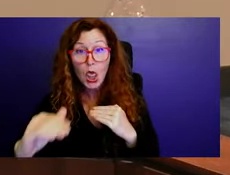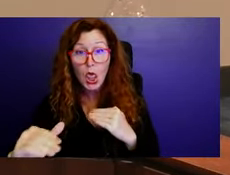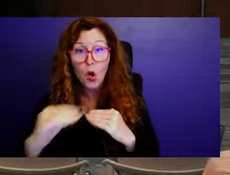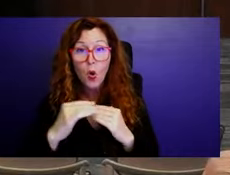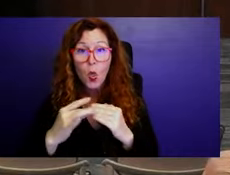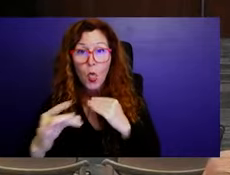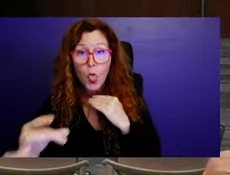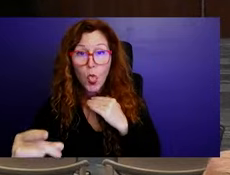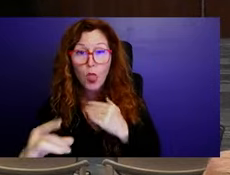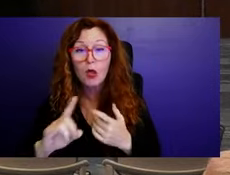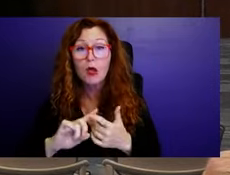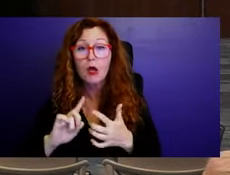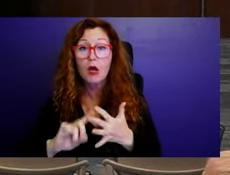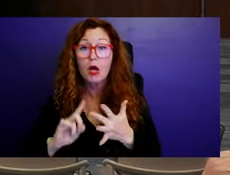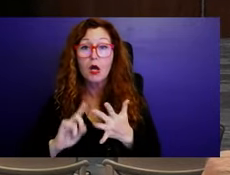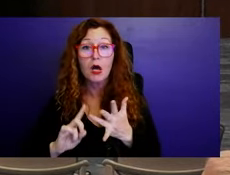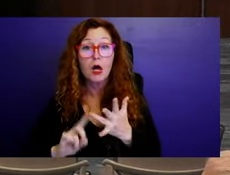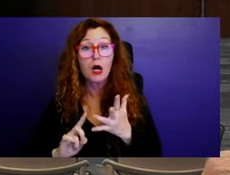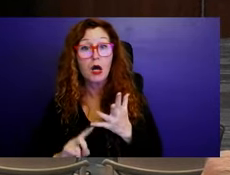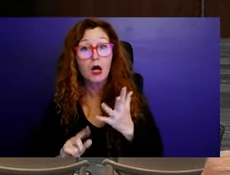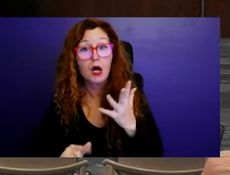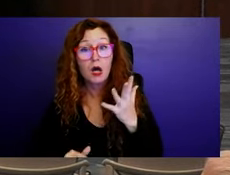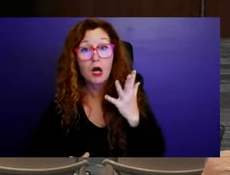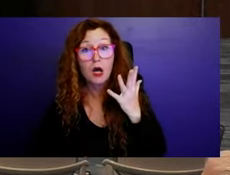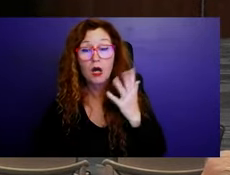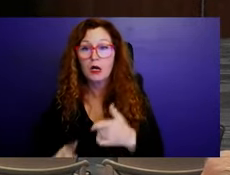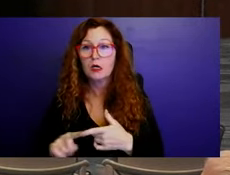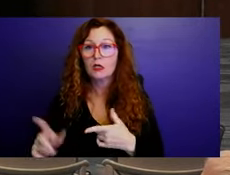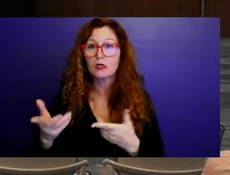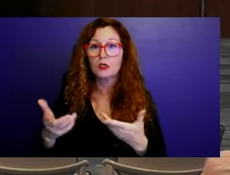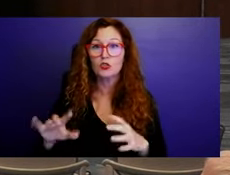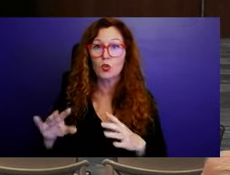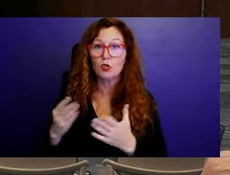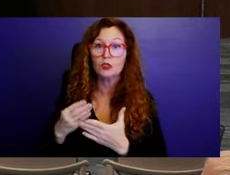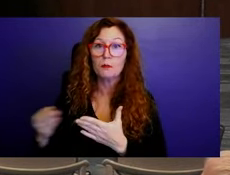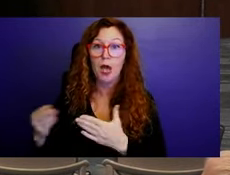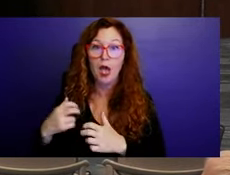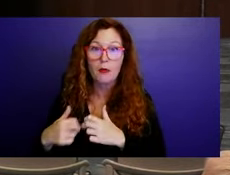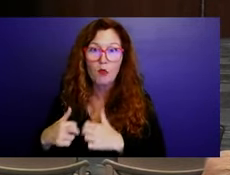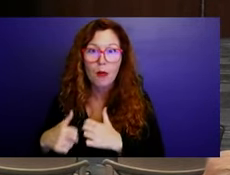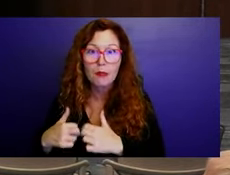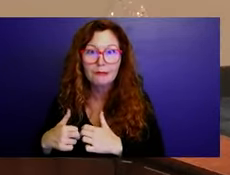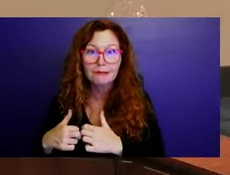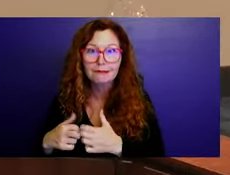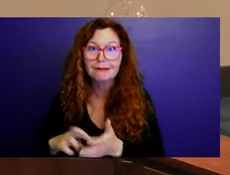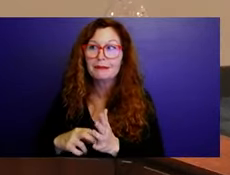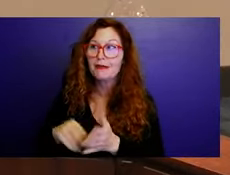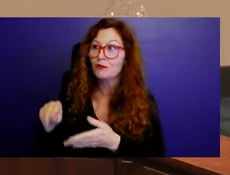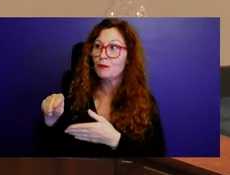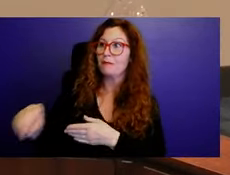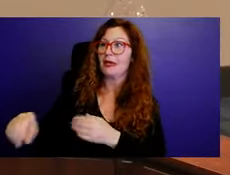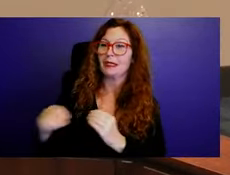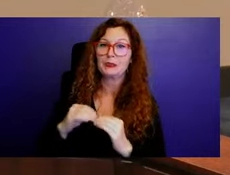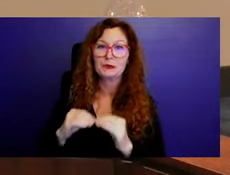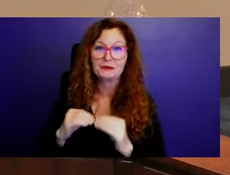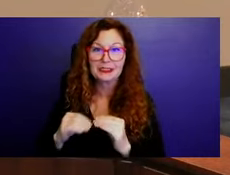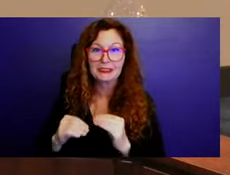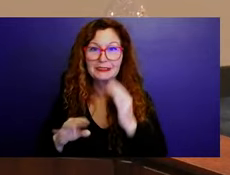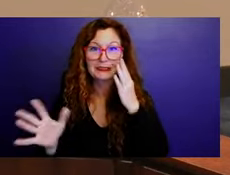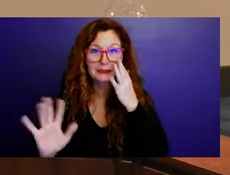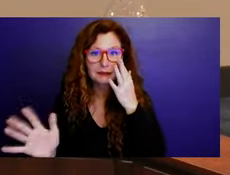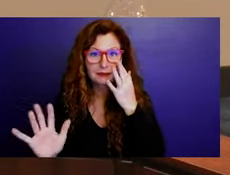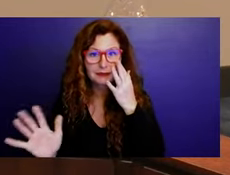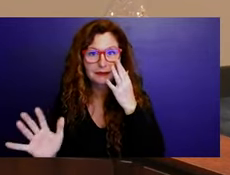don't in business, you don't buy a problem. You never want to buy a problem because then you got to reinvest into the problem. Yes. And so I think that's mindful is a